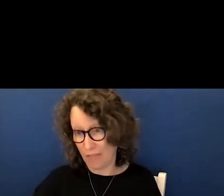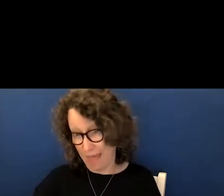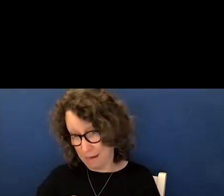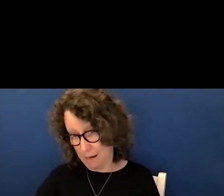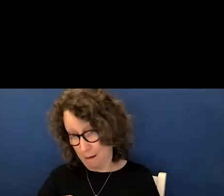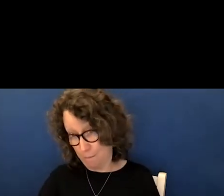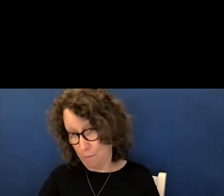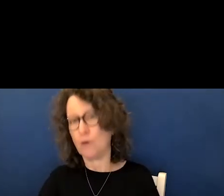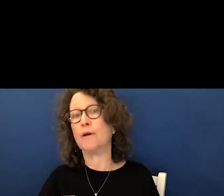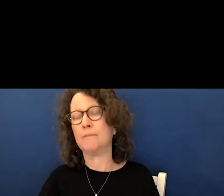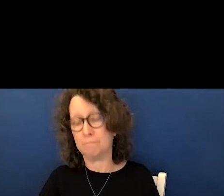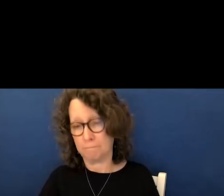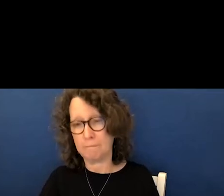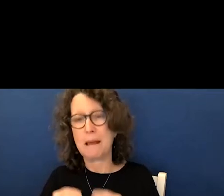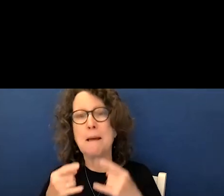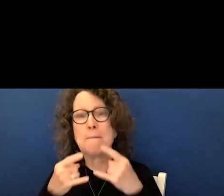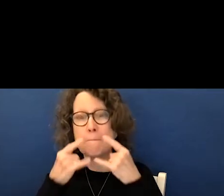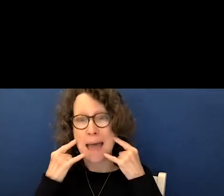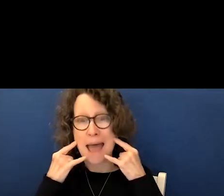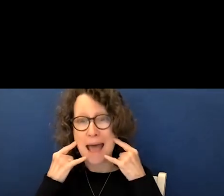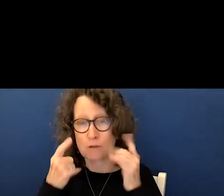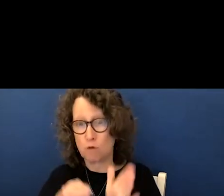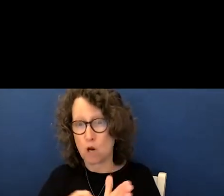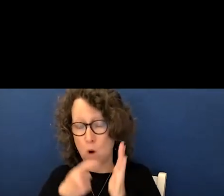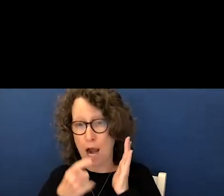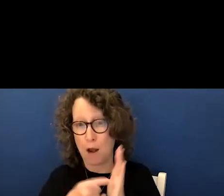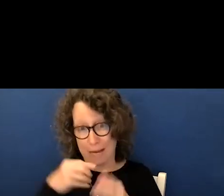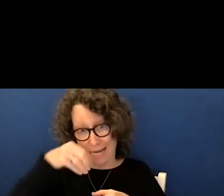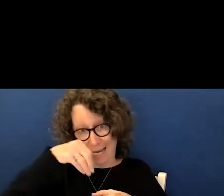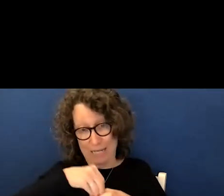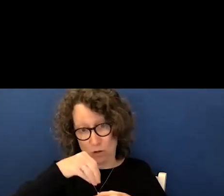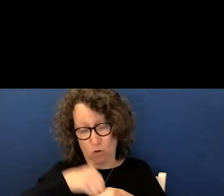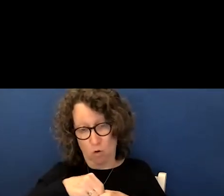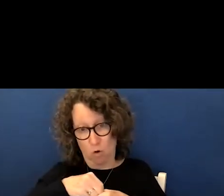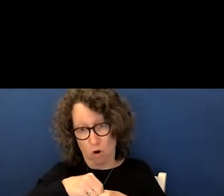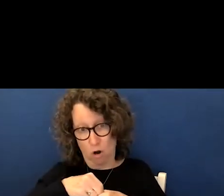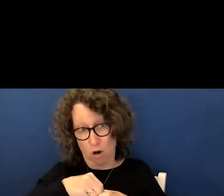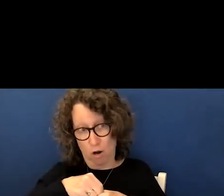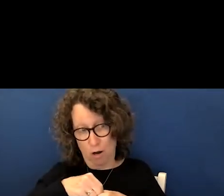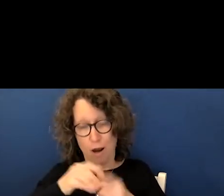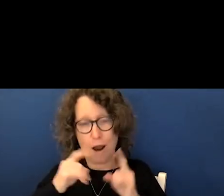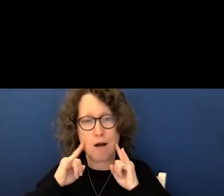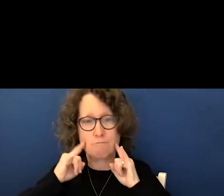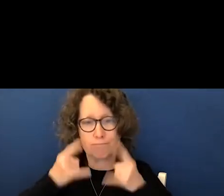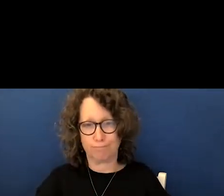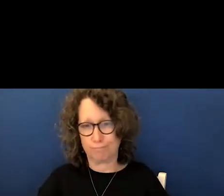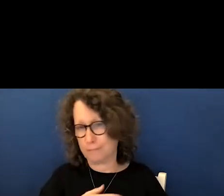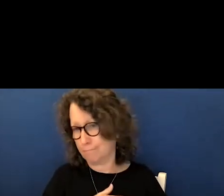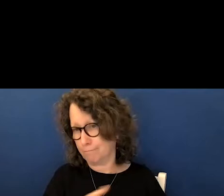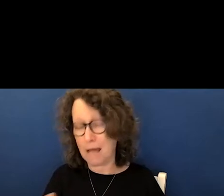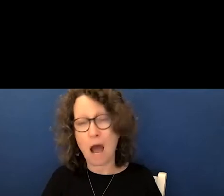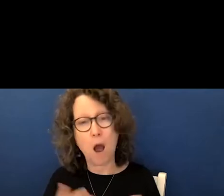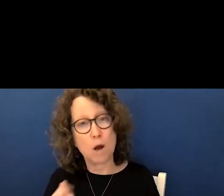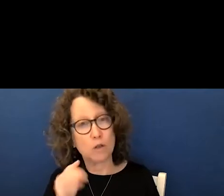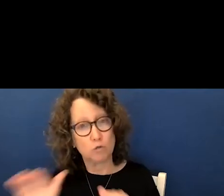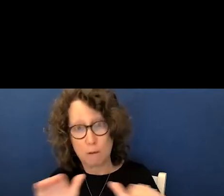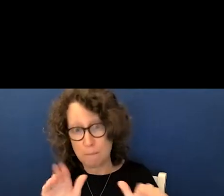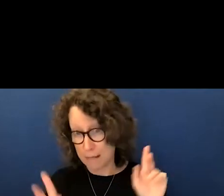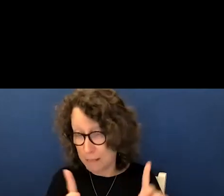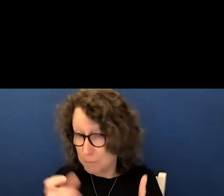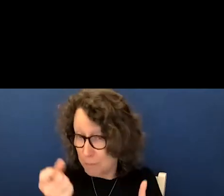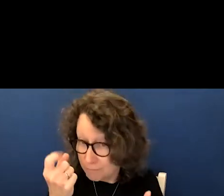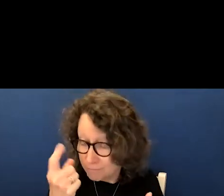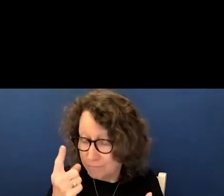that is when the mask requirement indoors uh will be lifted i want to remind folks though